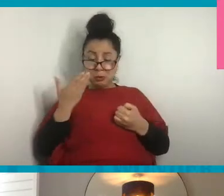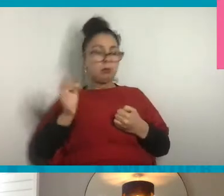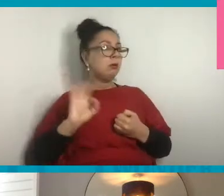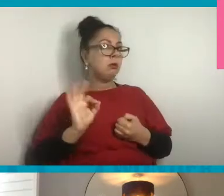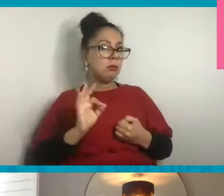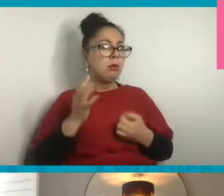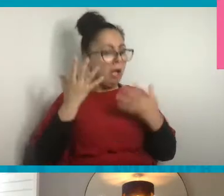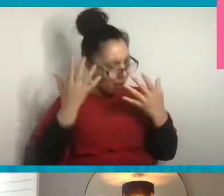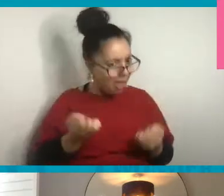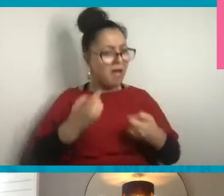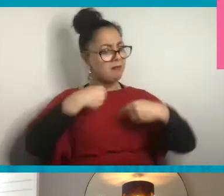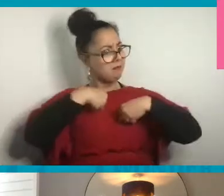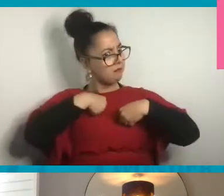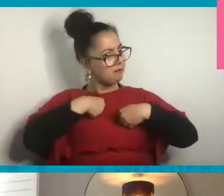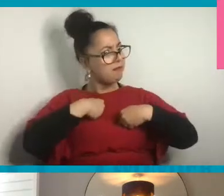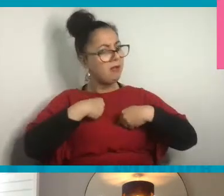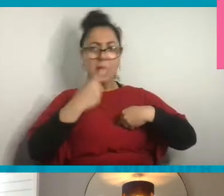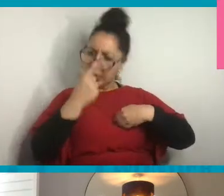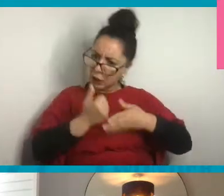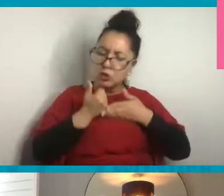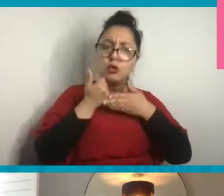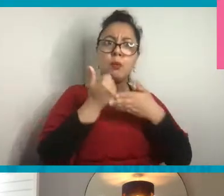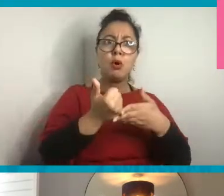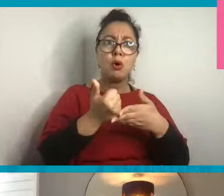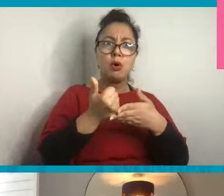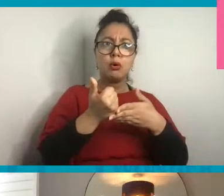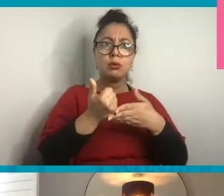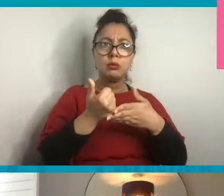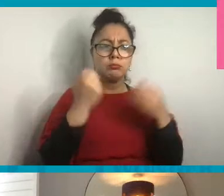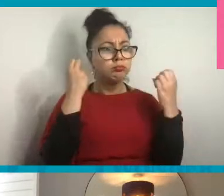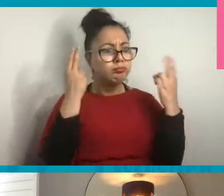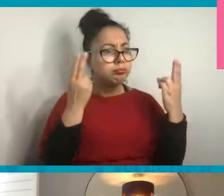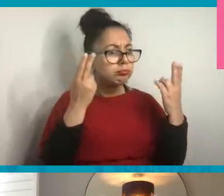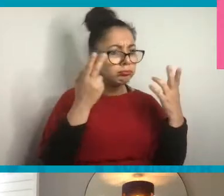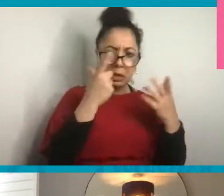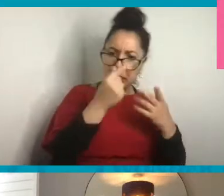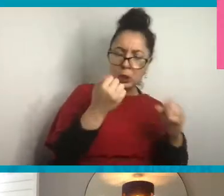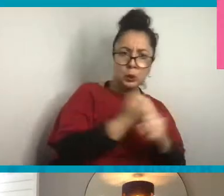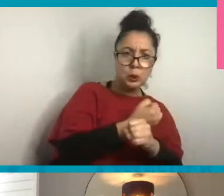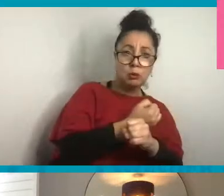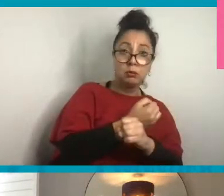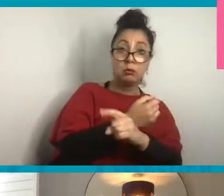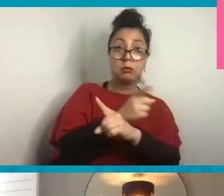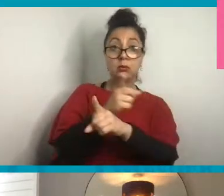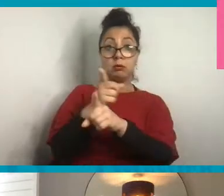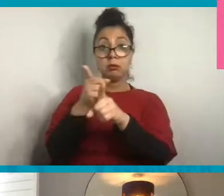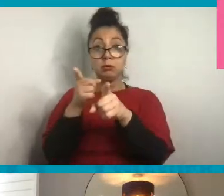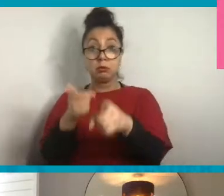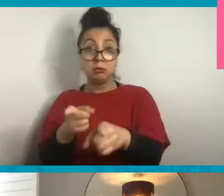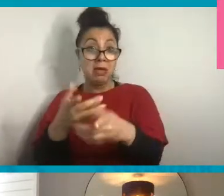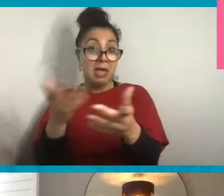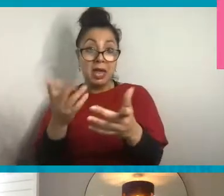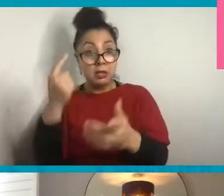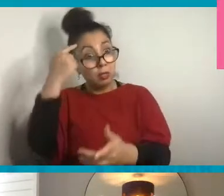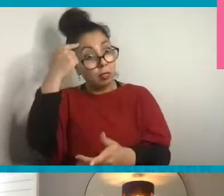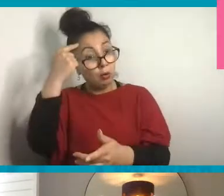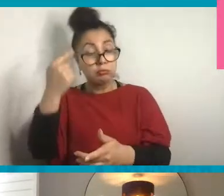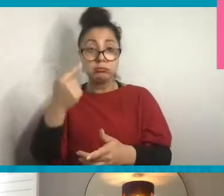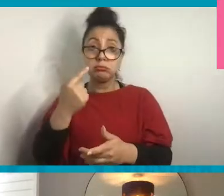to support kind of action. Have you got any thoughts? What might be something that's helpful